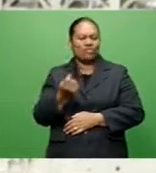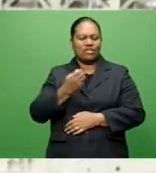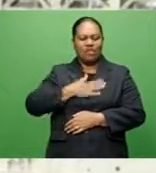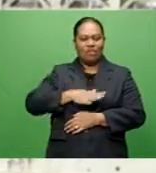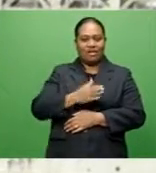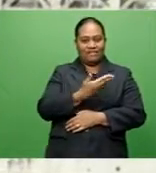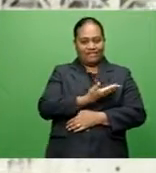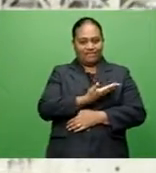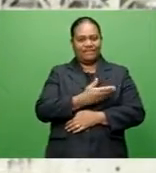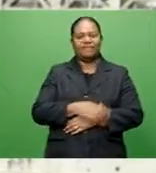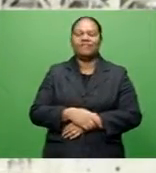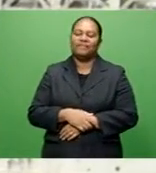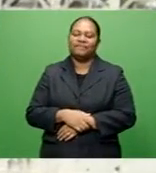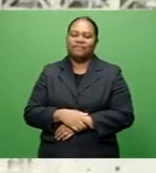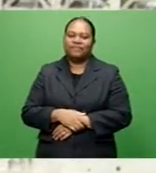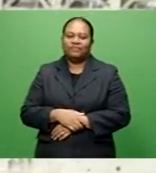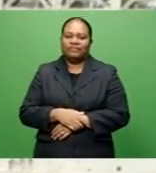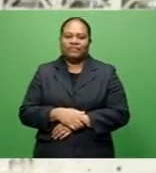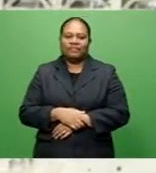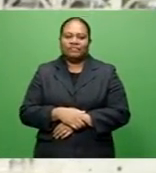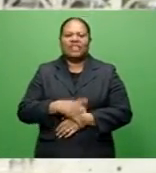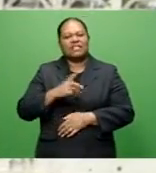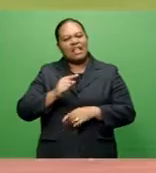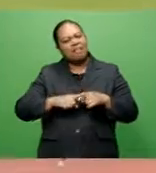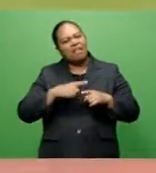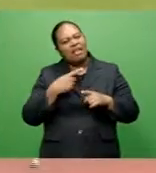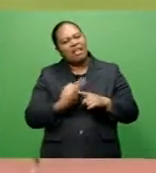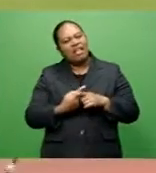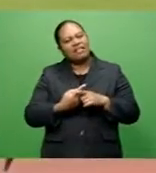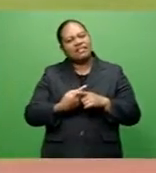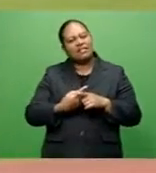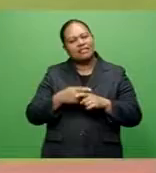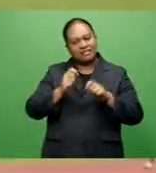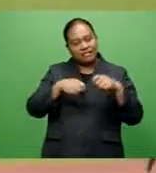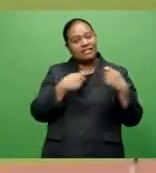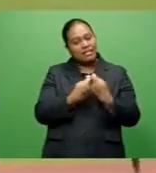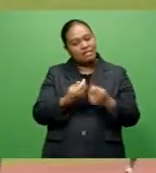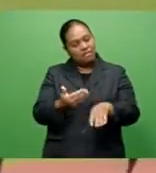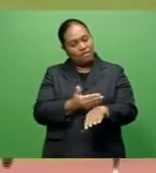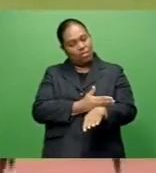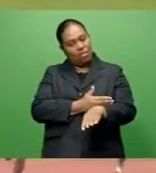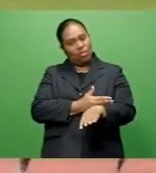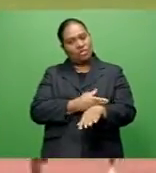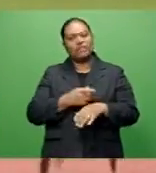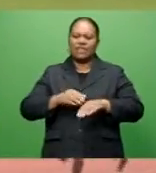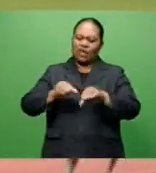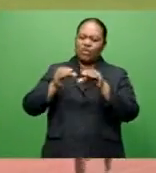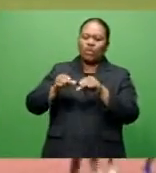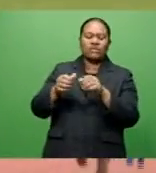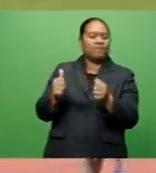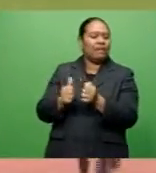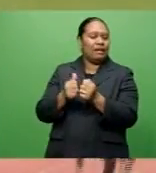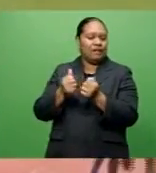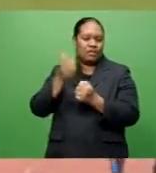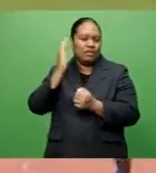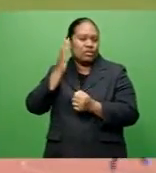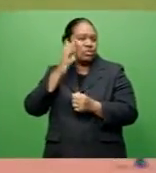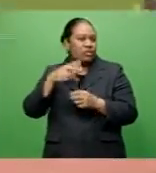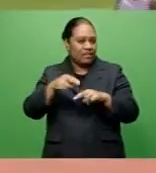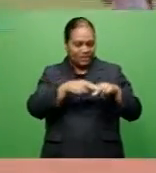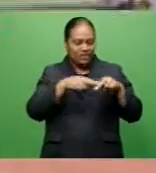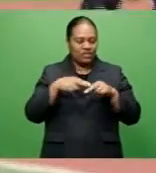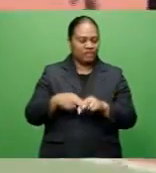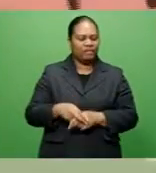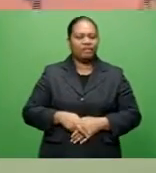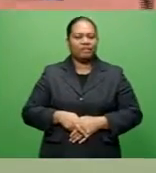And most of my ex-teammates from before, they're all coaches in a lot of schools in Fiji. And